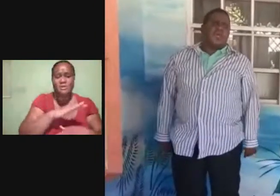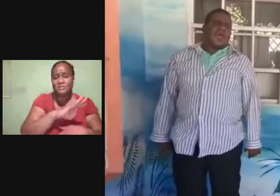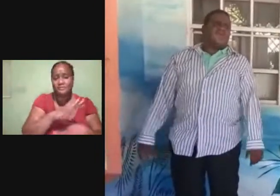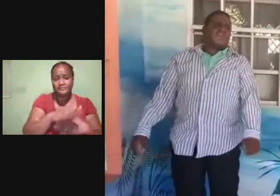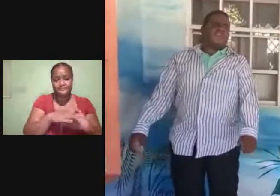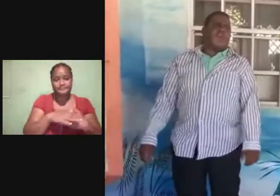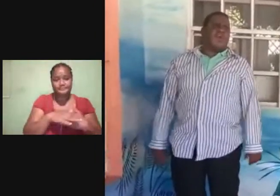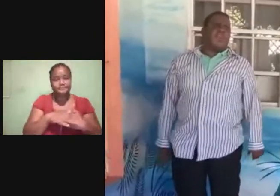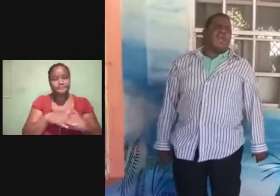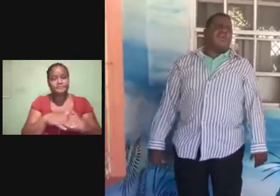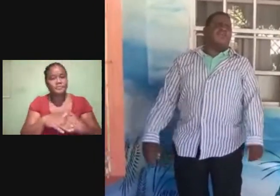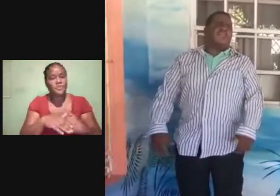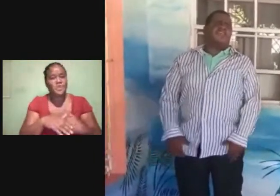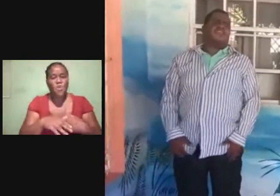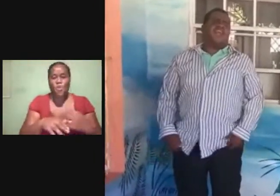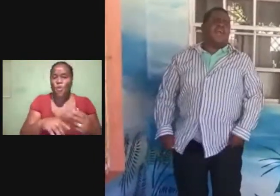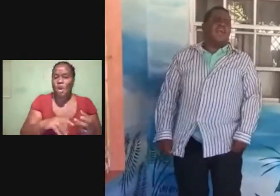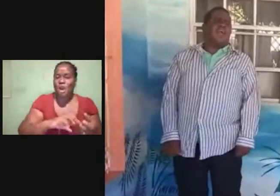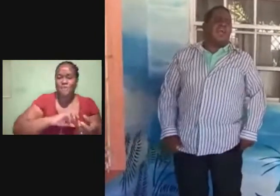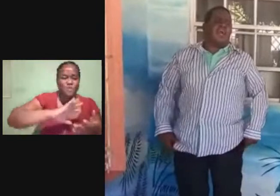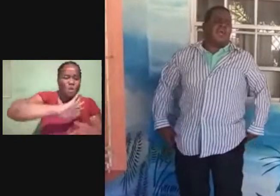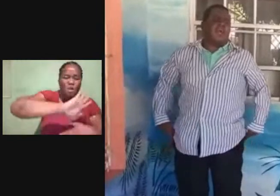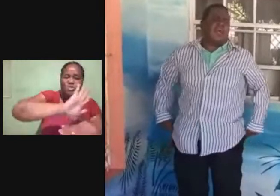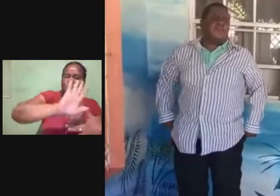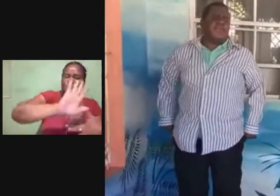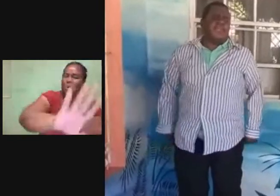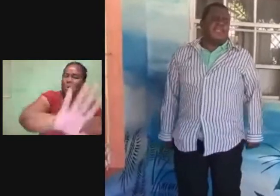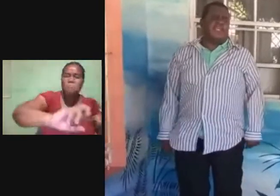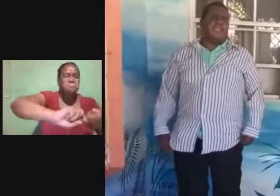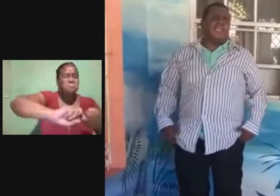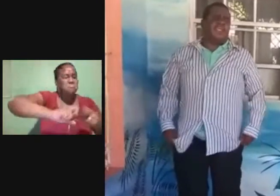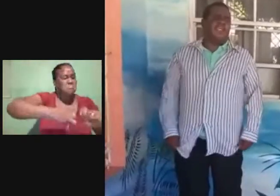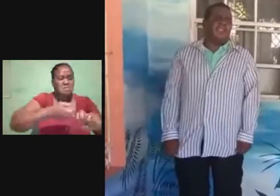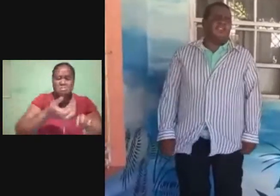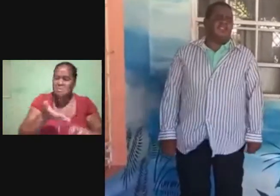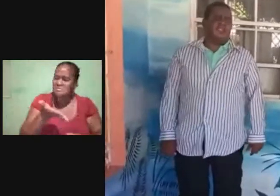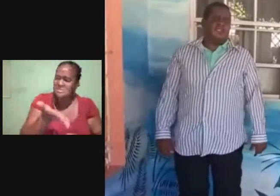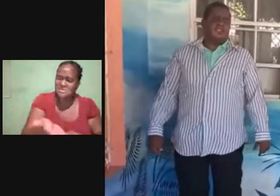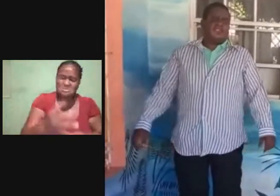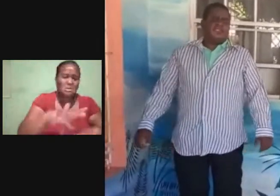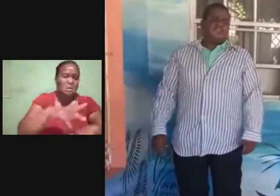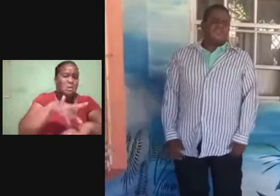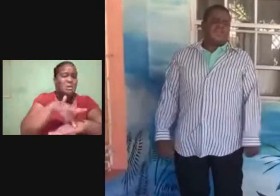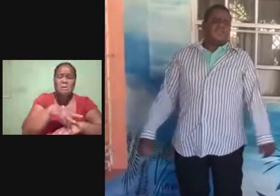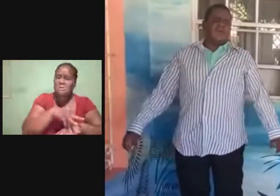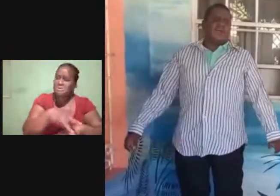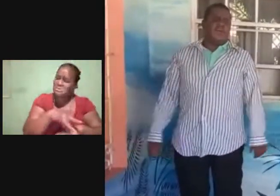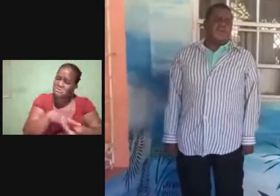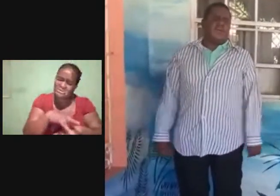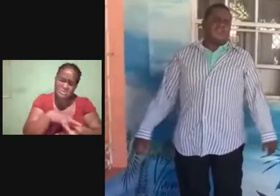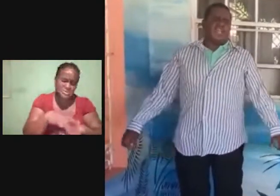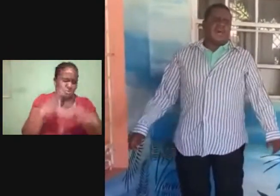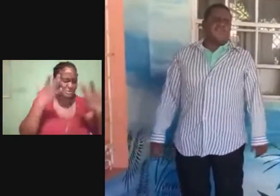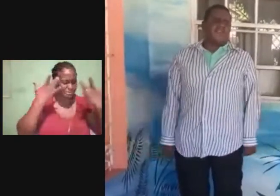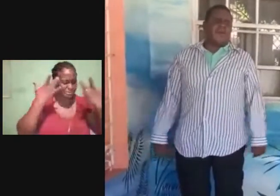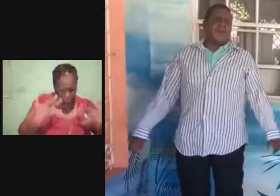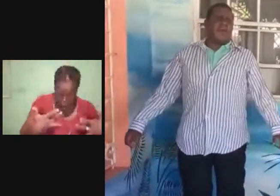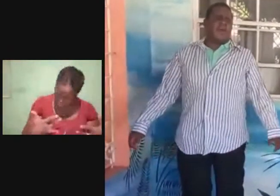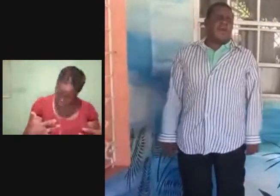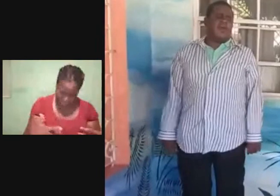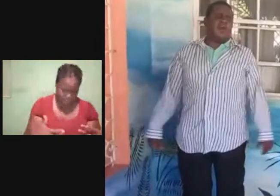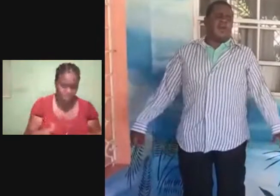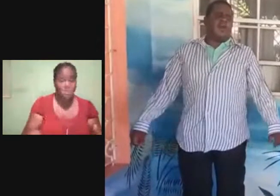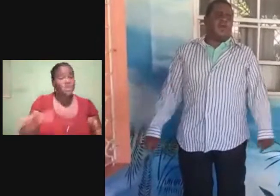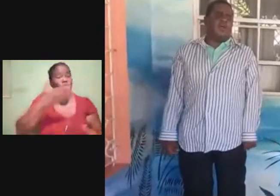After all of these trials It will be worth it after